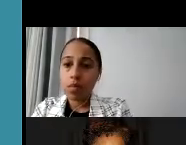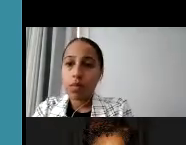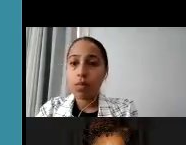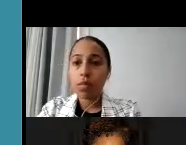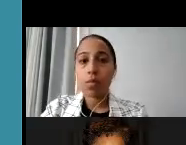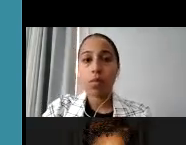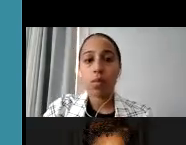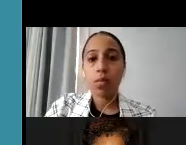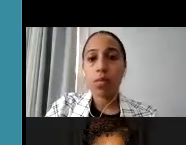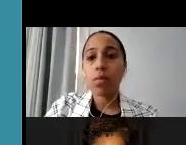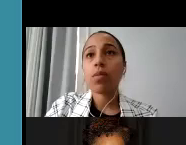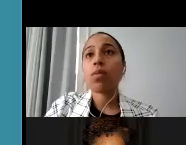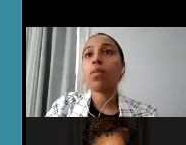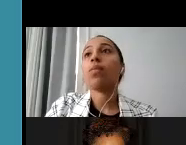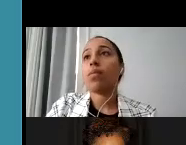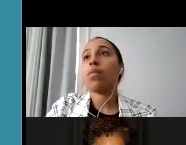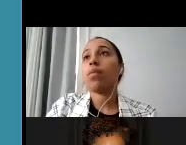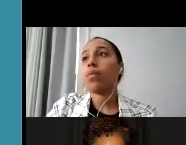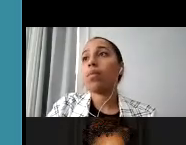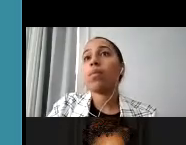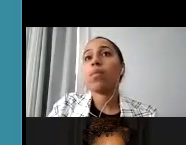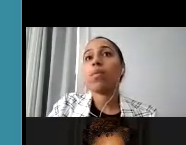Val, could you move on to the next slide, please?